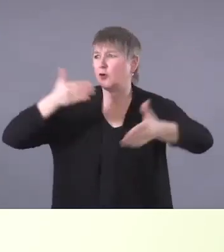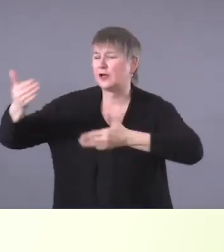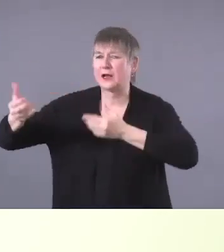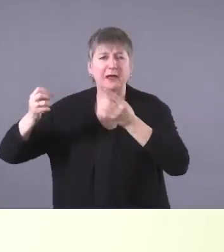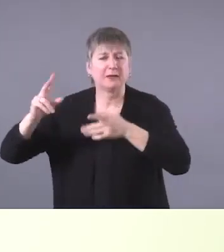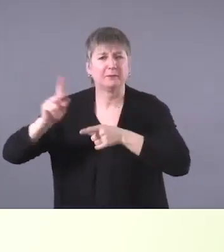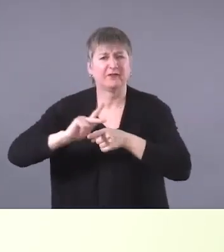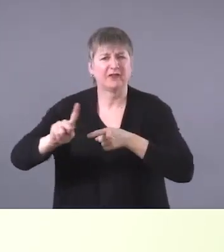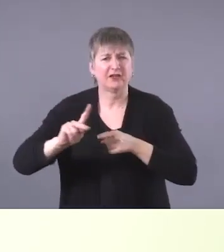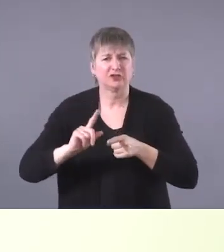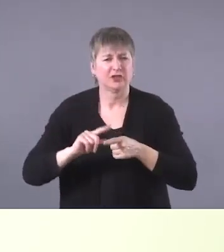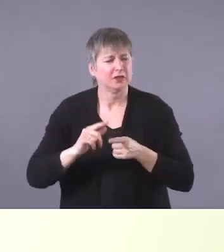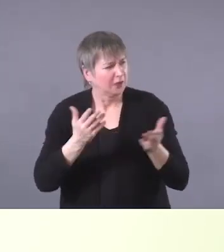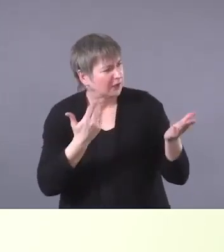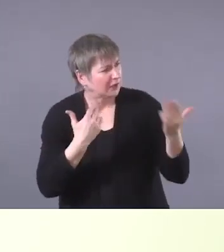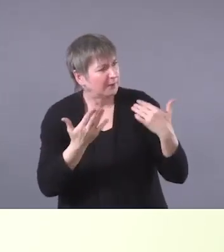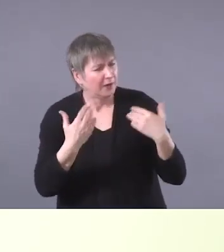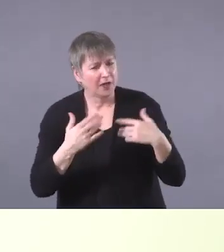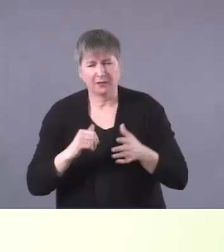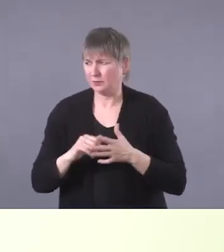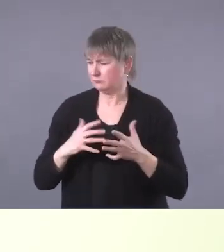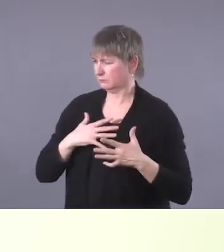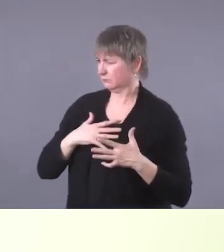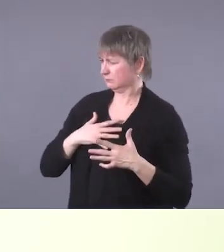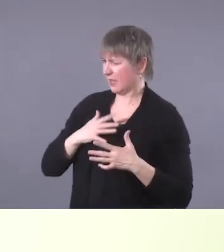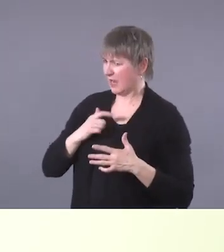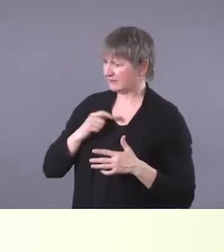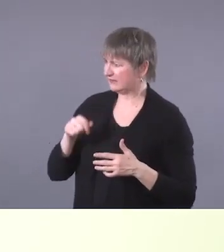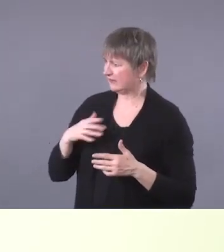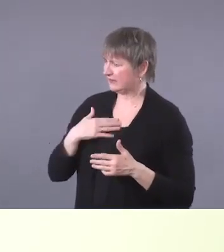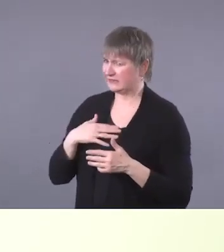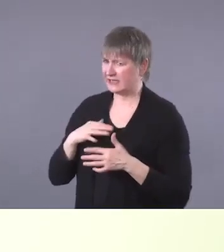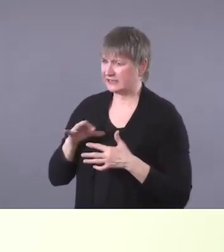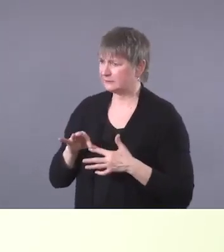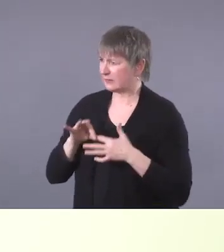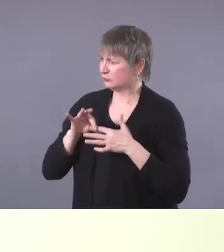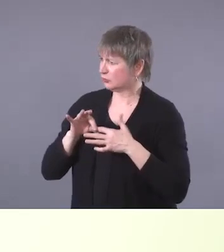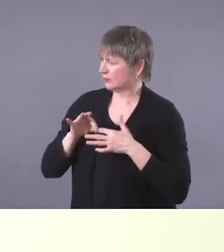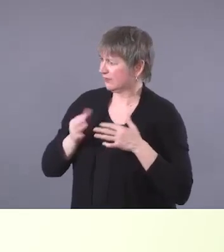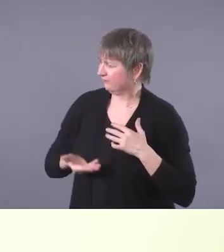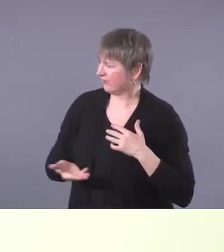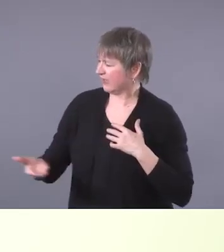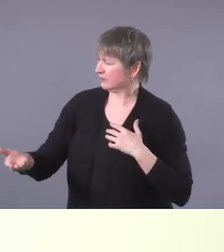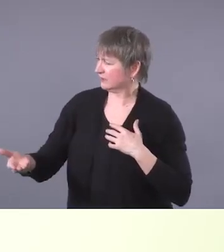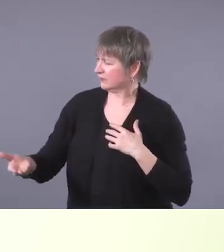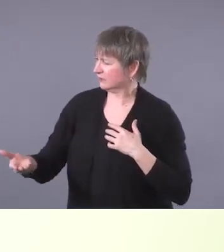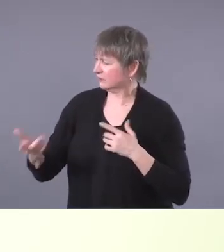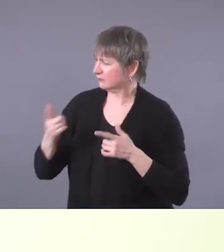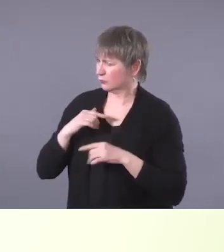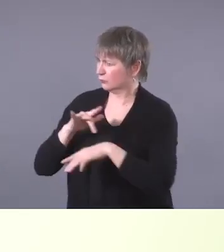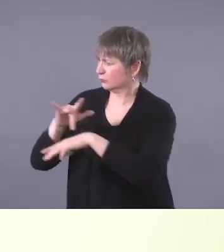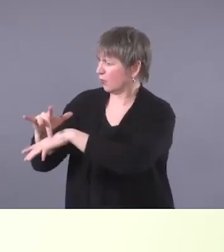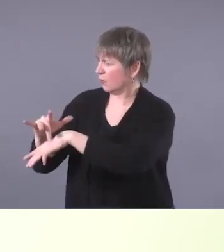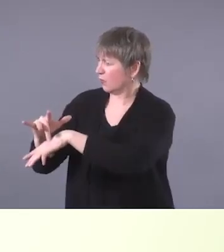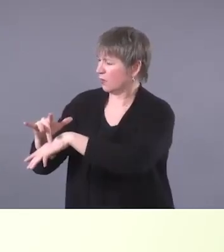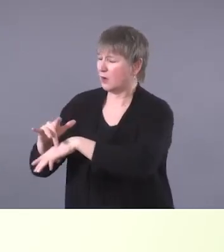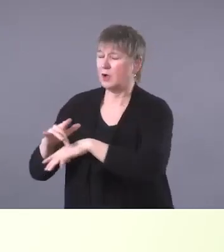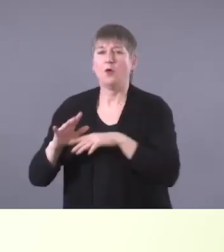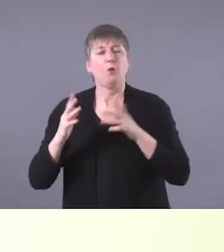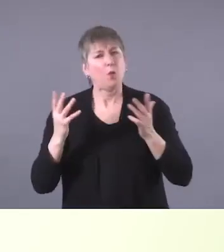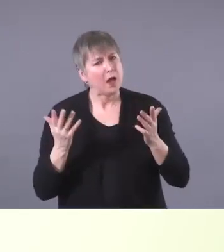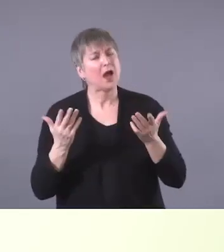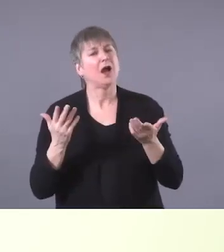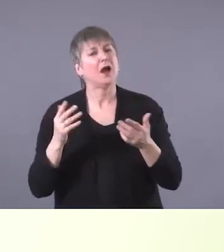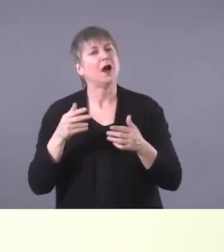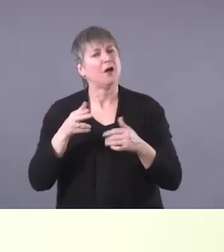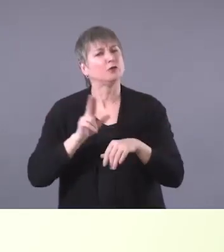people say to me, well, I express that they need some kind of special invite. Well, I mean, of course, the, the community needs to